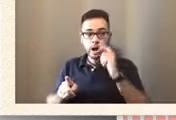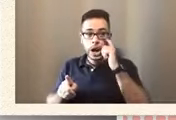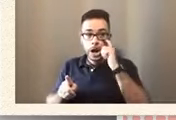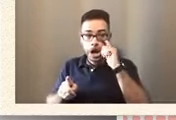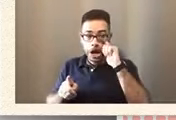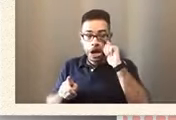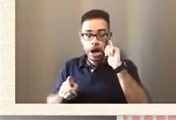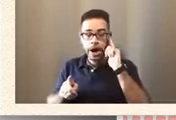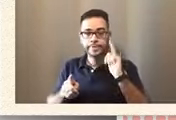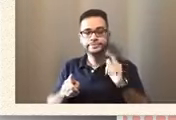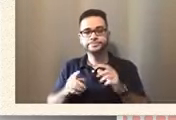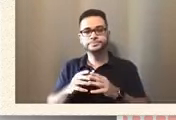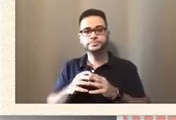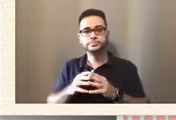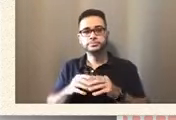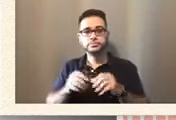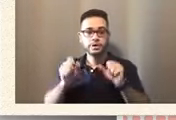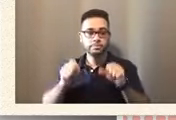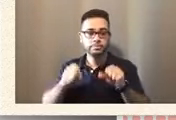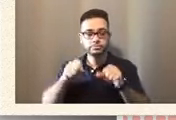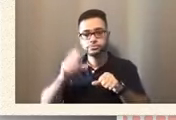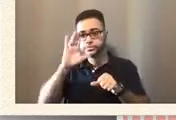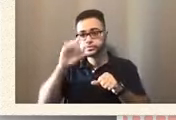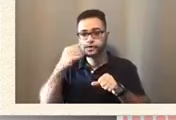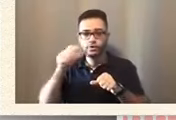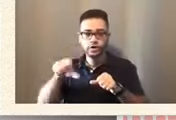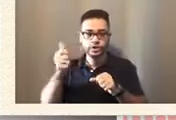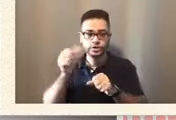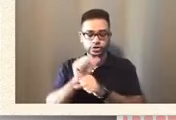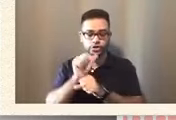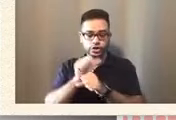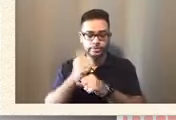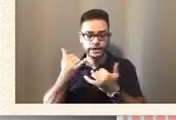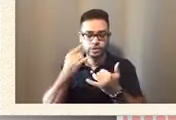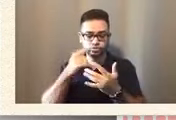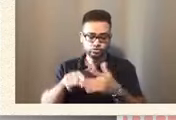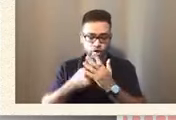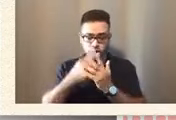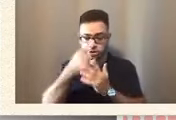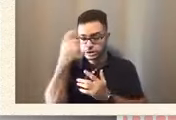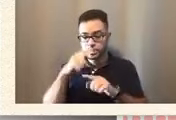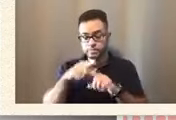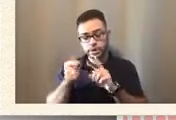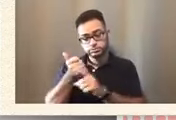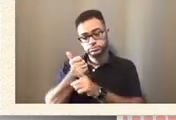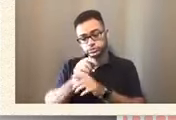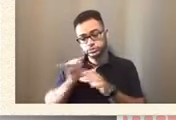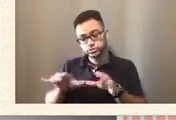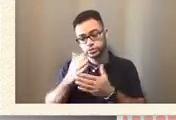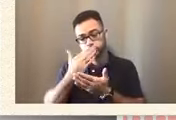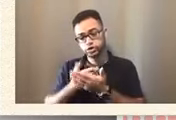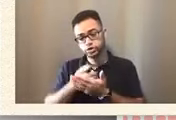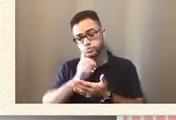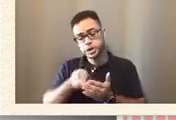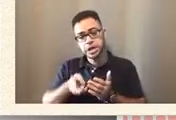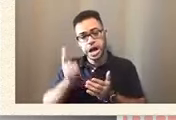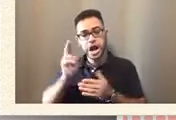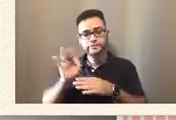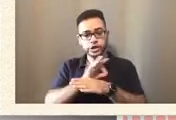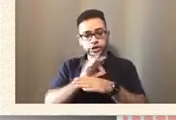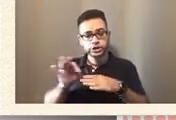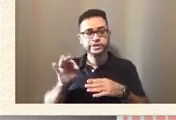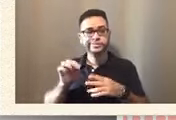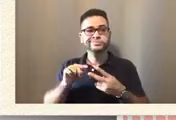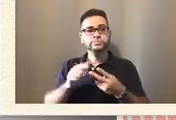Possibly looking for a job in the summertime, but he's doing good. He's pretty high functioning. A little bit of